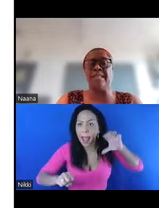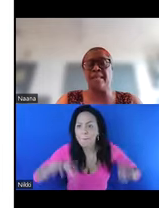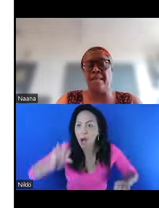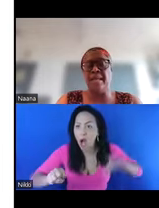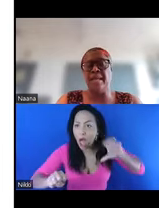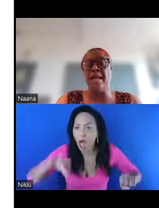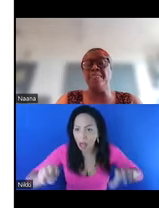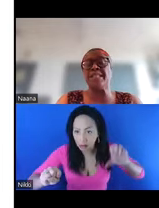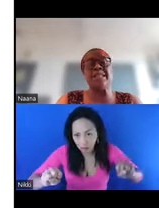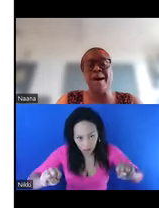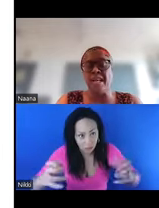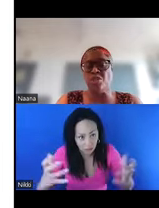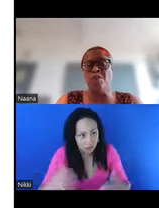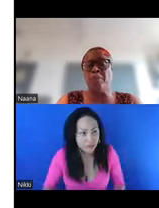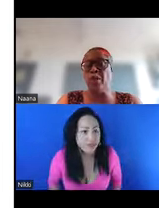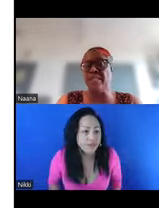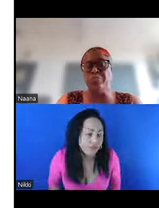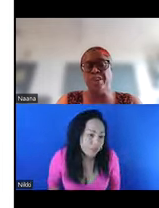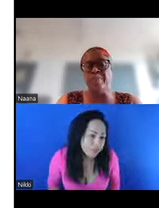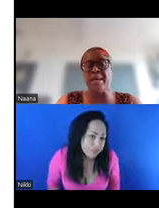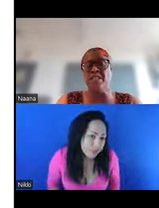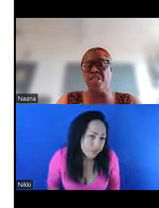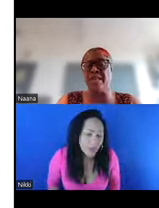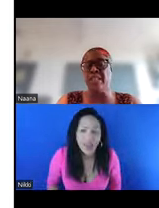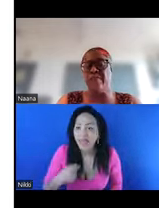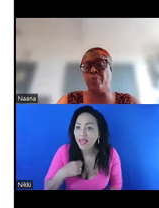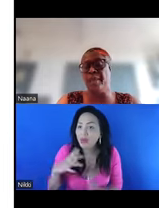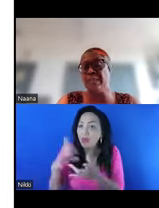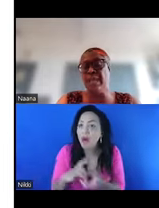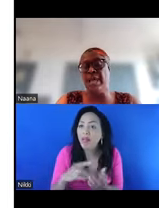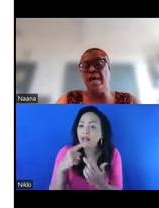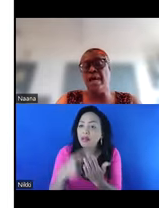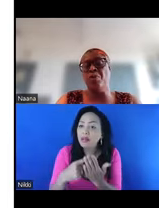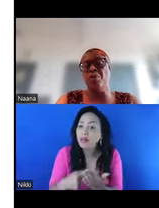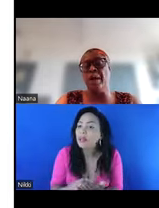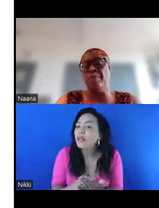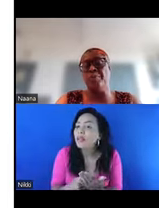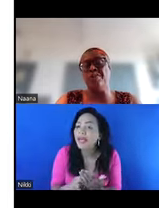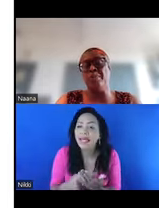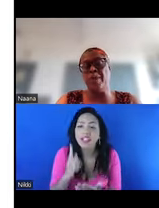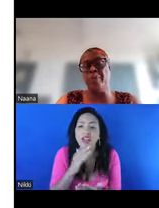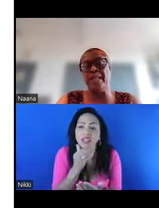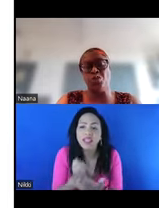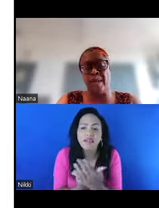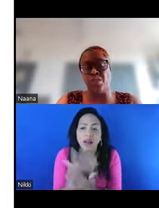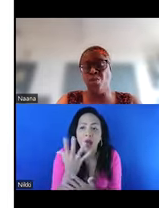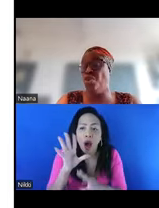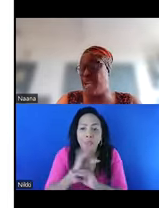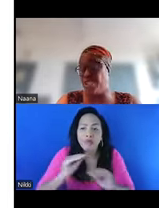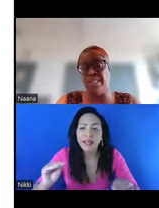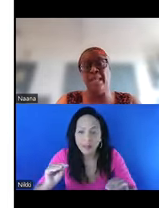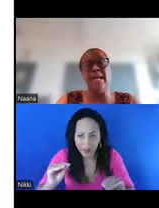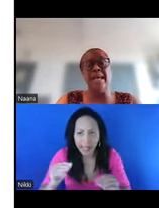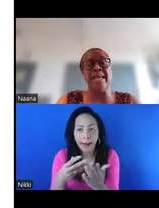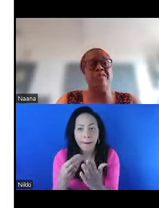UK aid sector. And this is part of the policy brief by the Gender and Development Briefing Paper Network. So